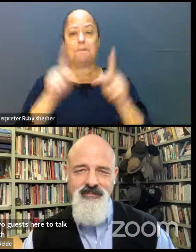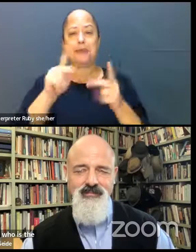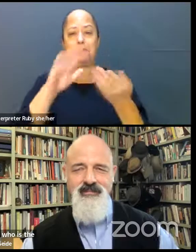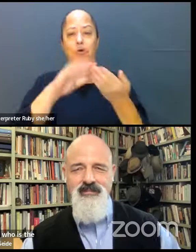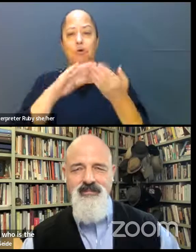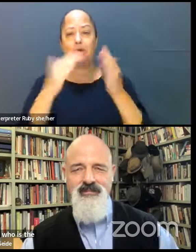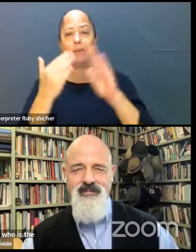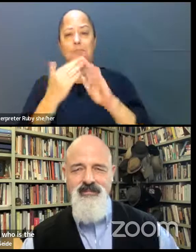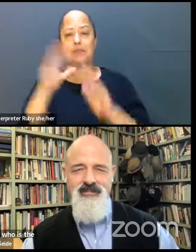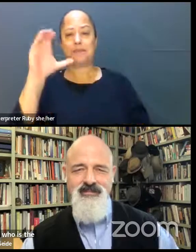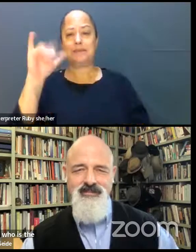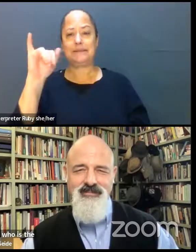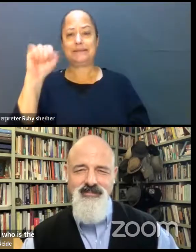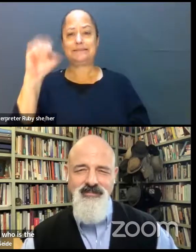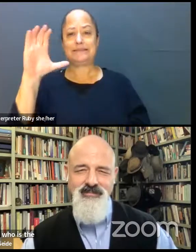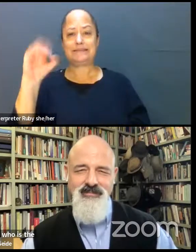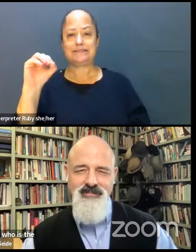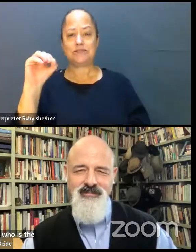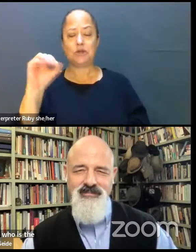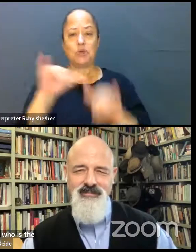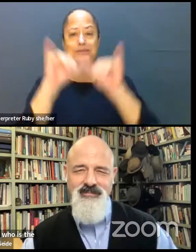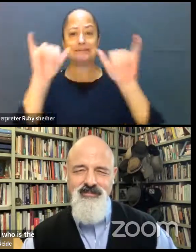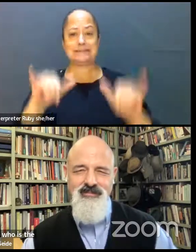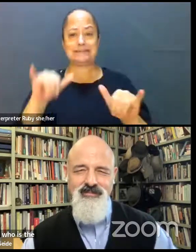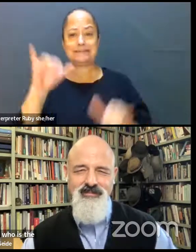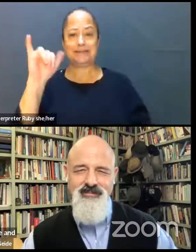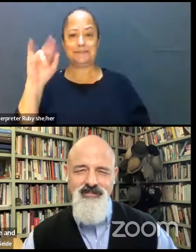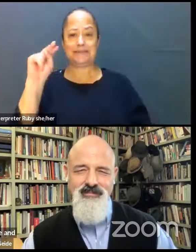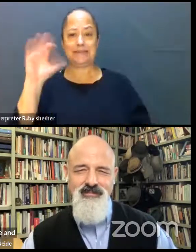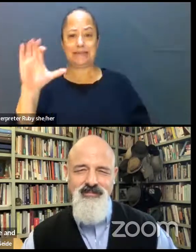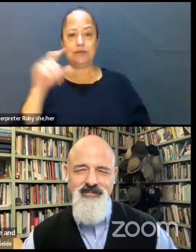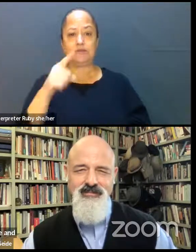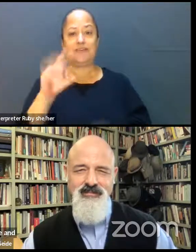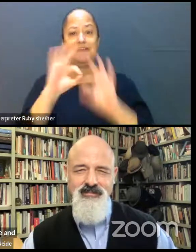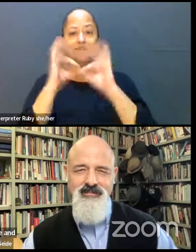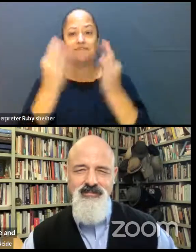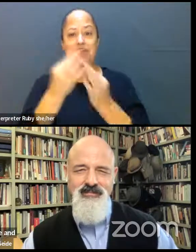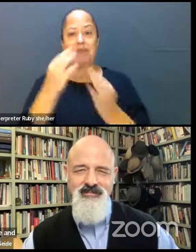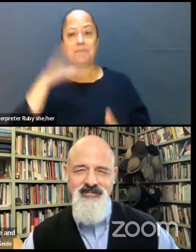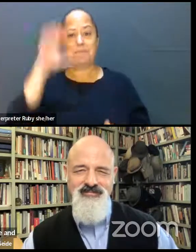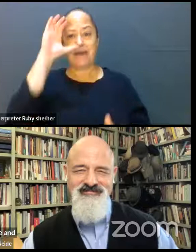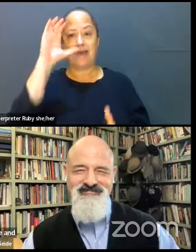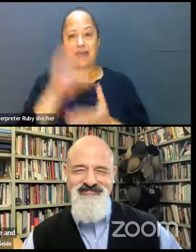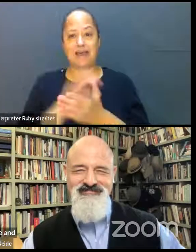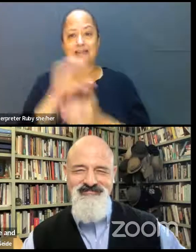Systems Incorporated. And I will say she's also family. She's my husband's cousin.